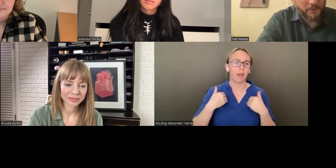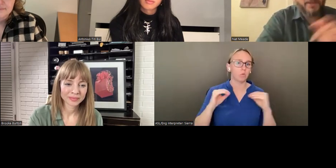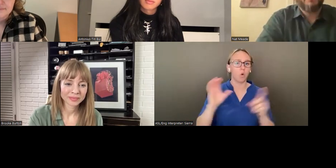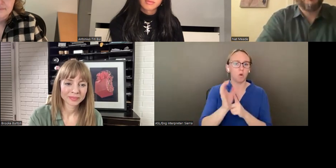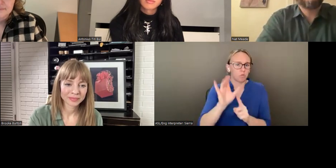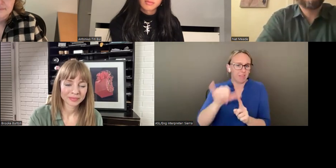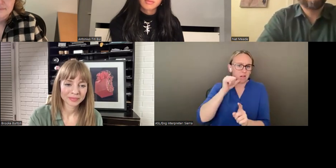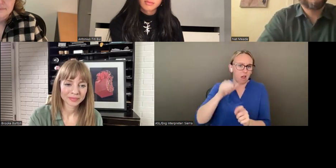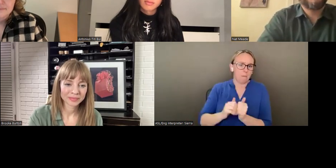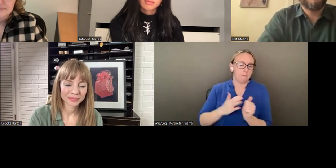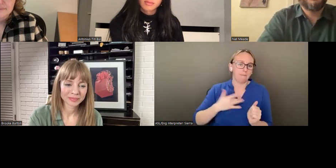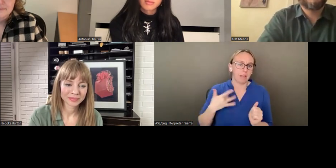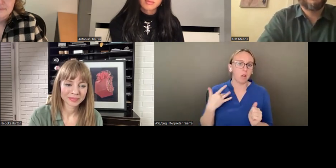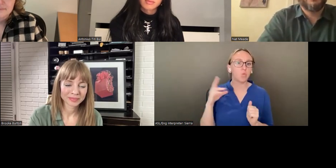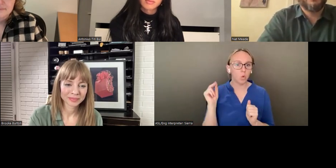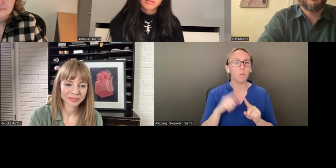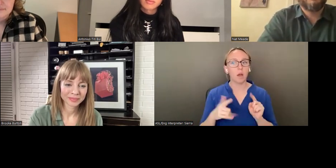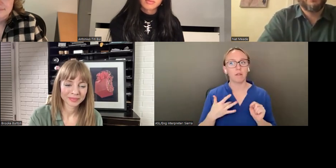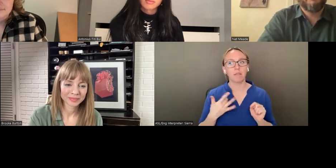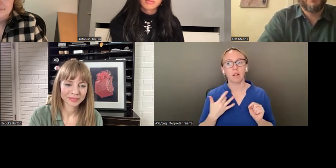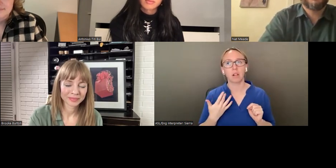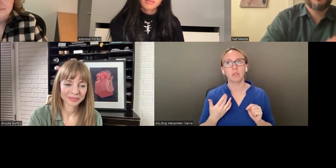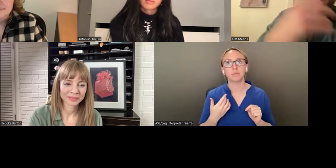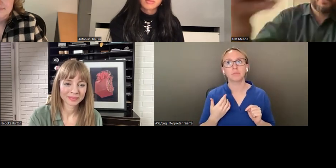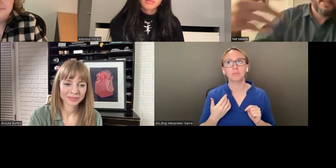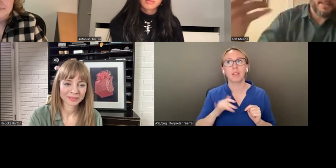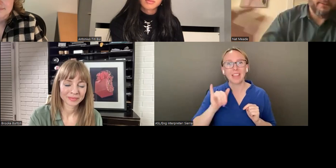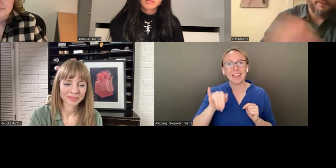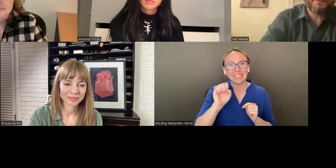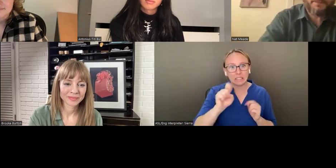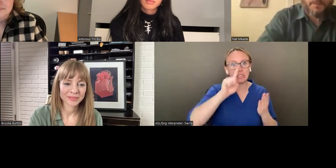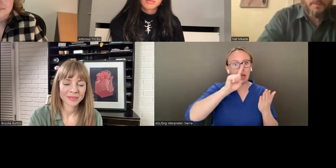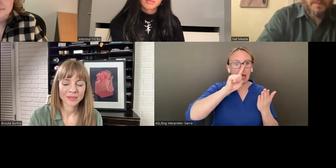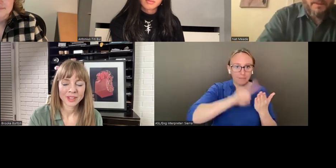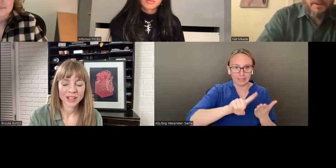that way at all, but I do feel like it is, it is an investigation in itself.